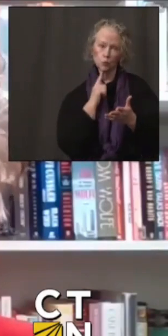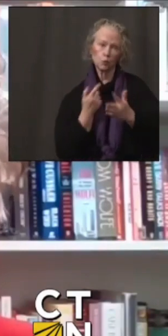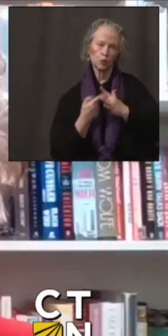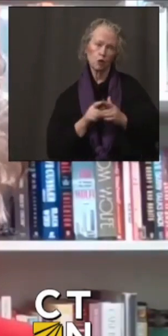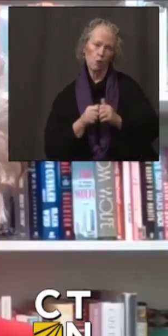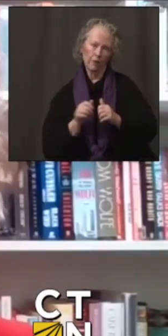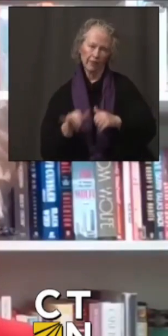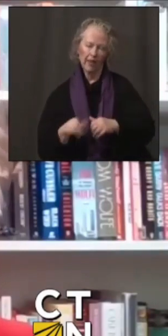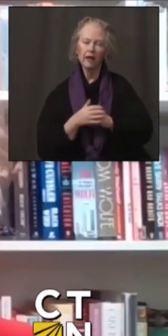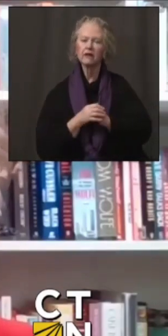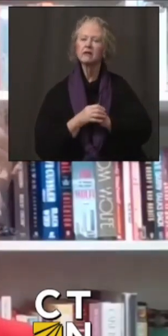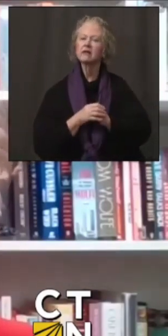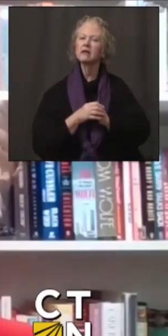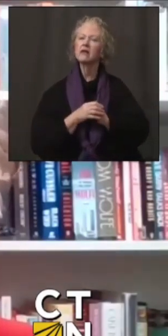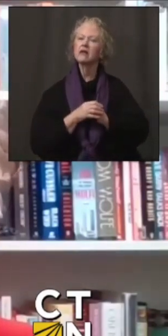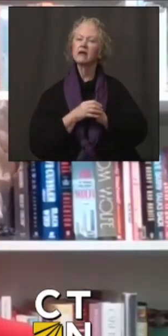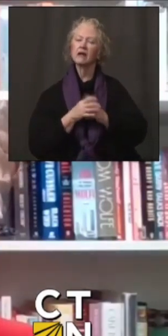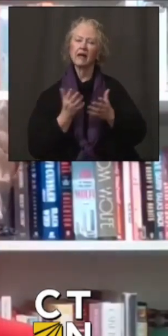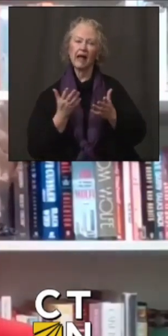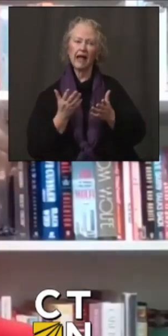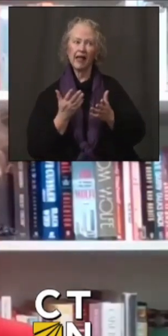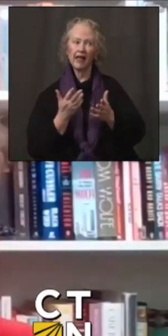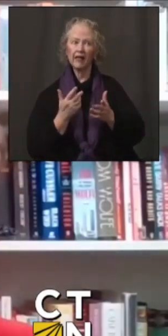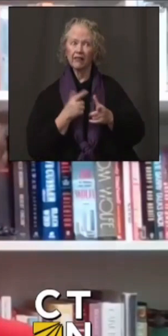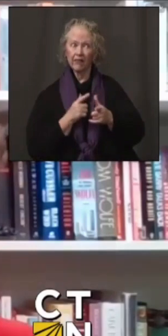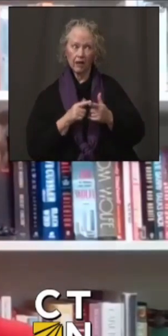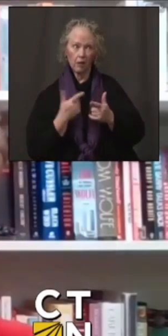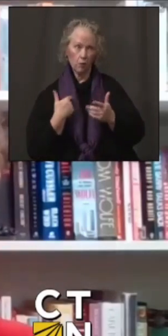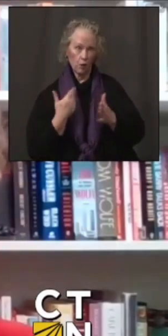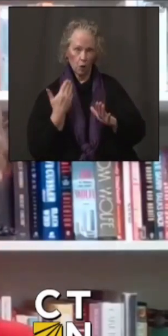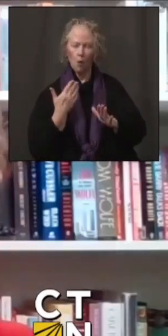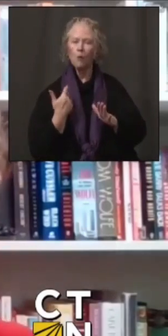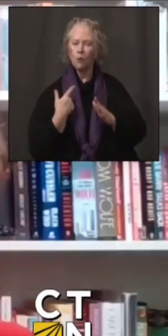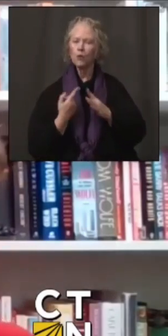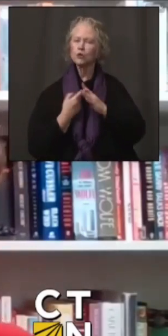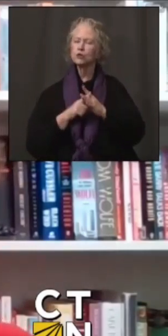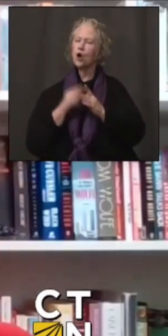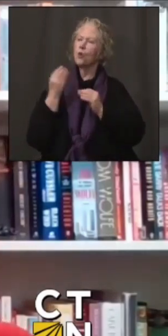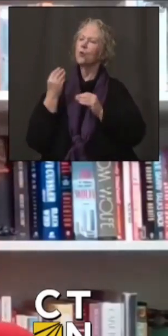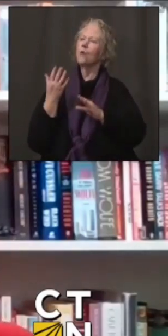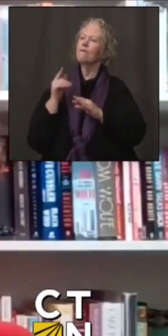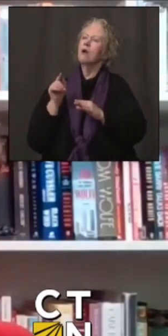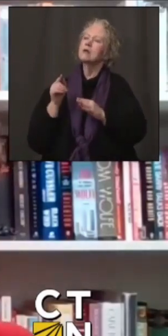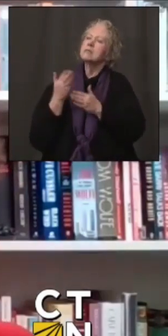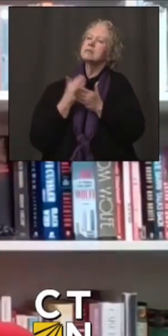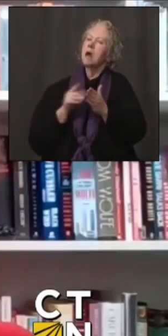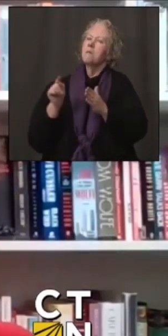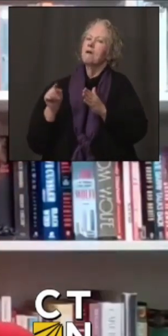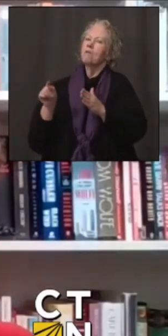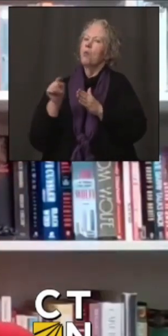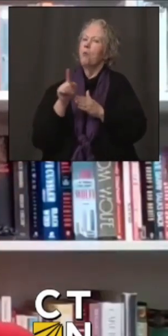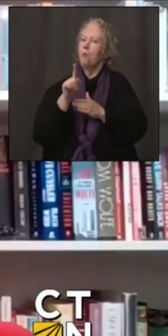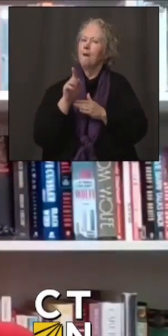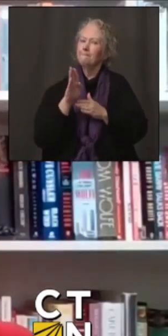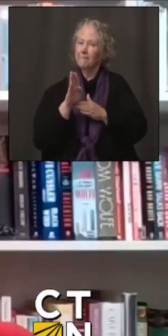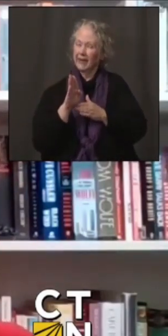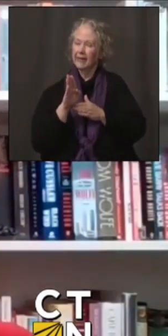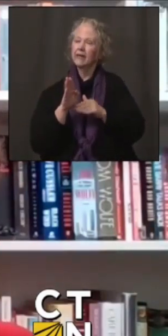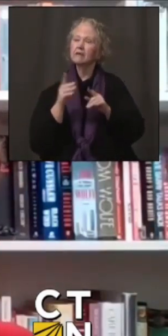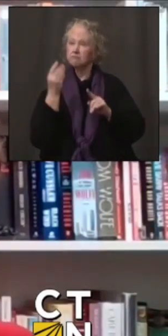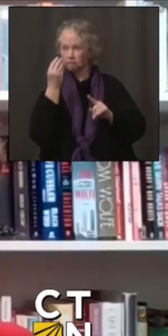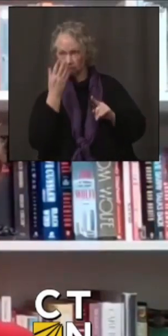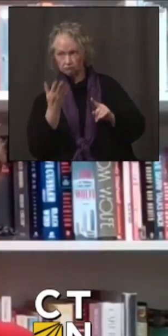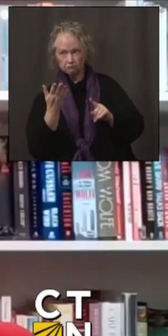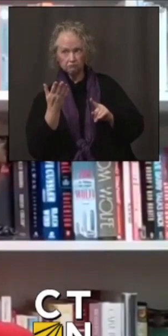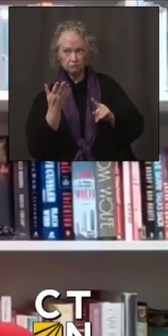as the governor pointed out in his slide, we'll begin to notify some members of 1B, um, uh, beginning next week that they will be able to